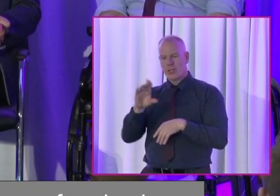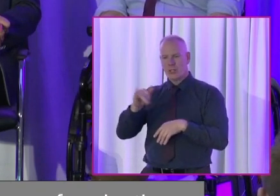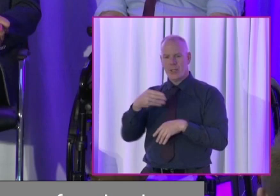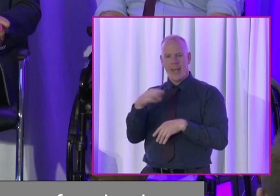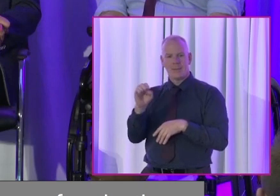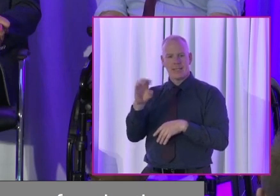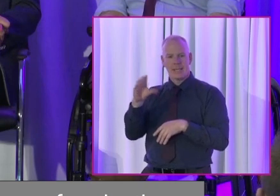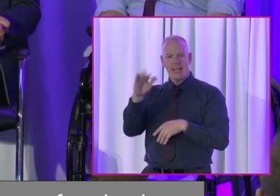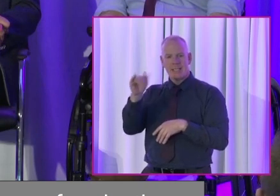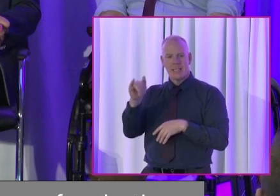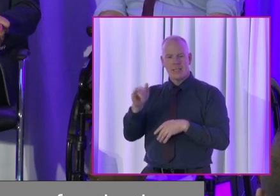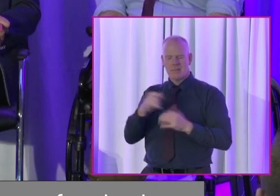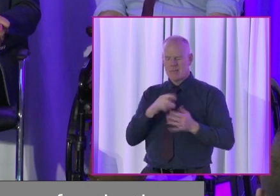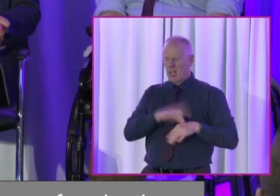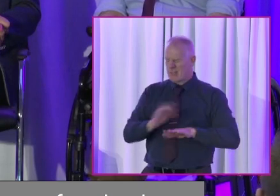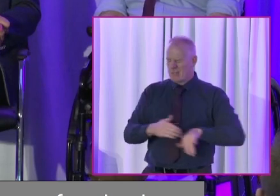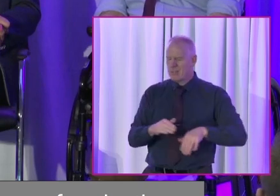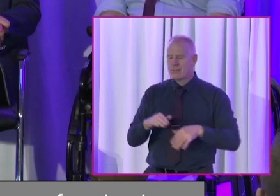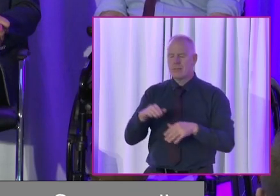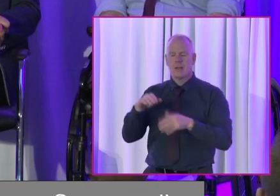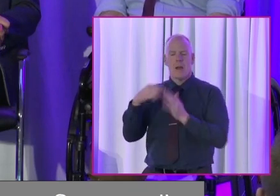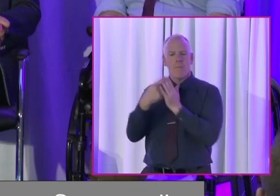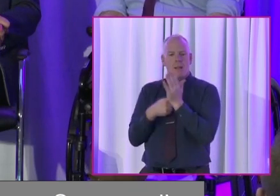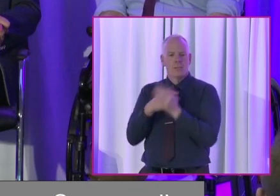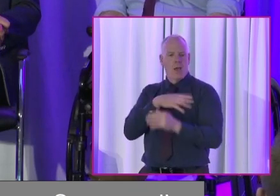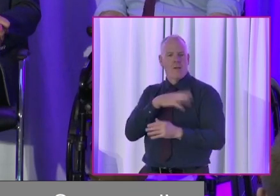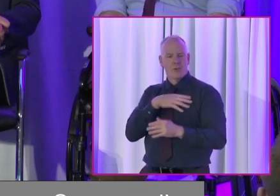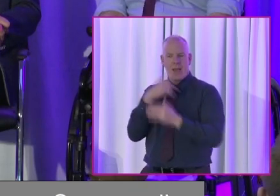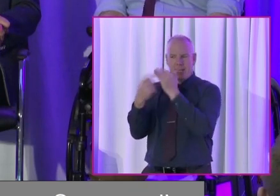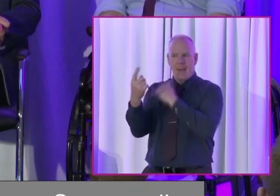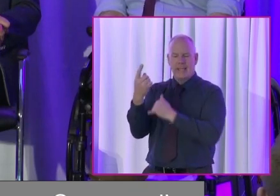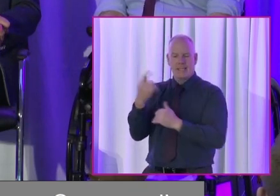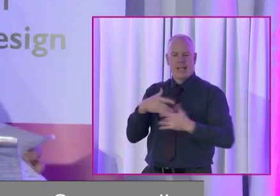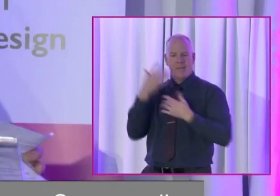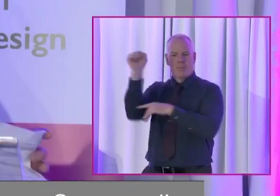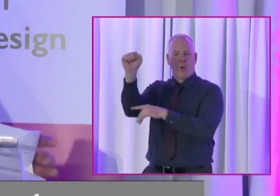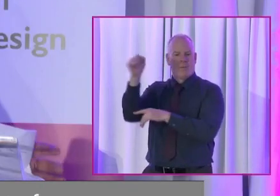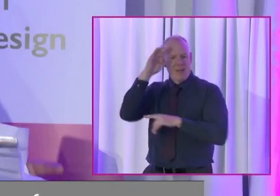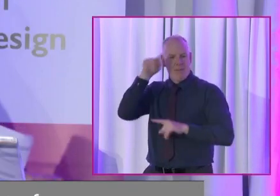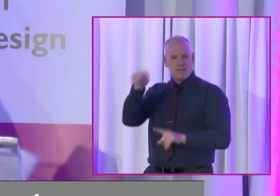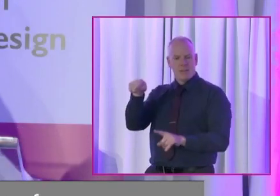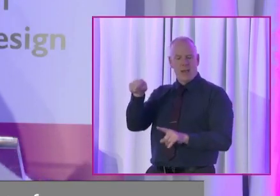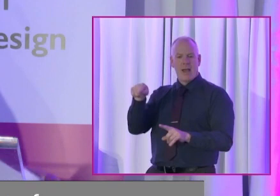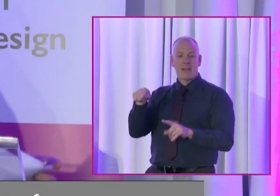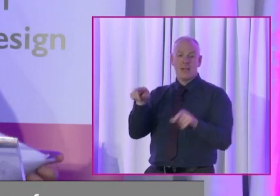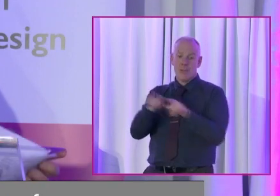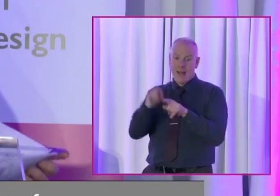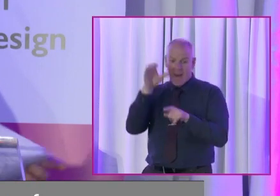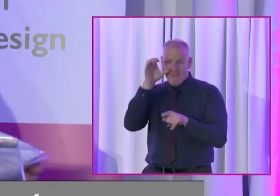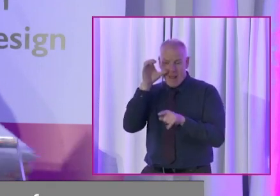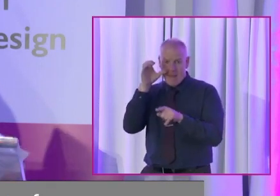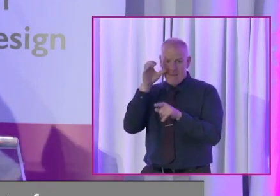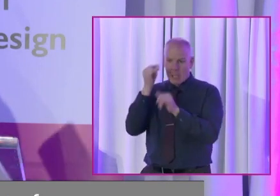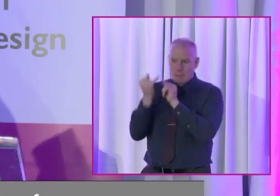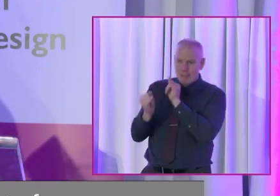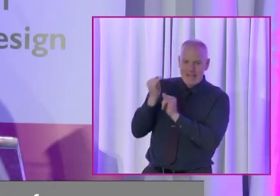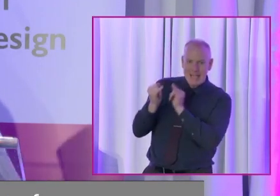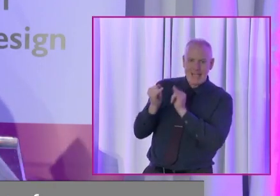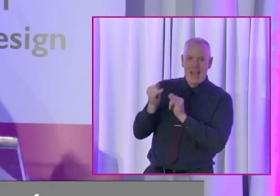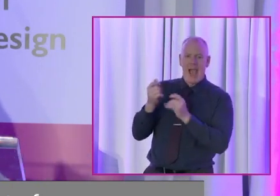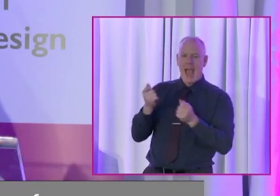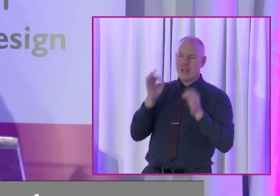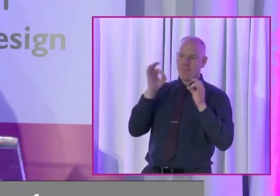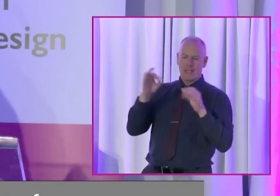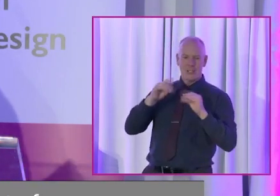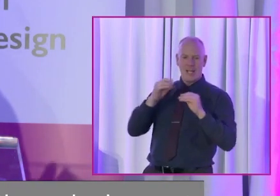policy officer of the Independent Living Movement of Ireland. And he's also a very good film critic. We had a great chat about Napoleon on